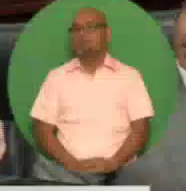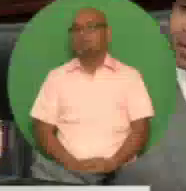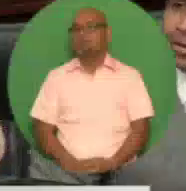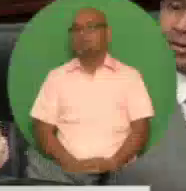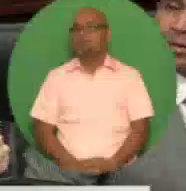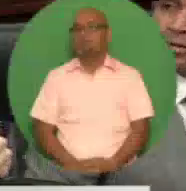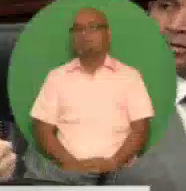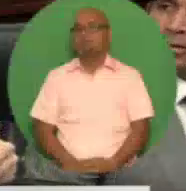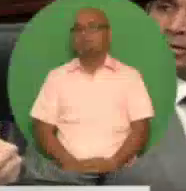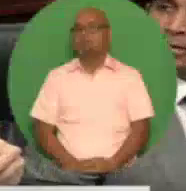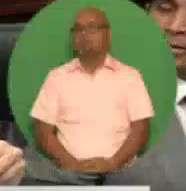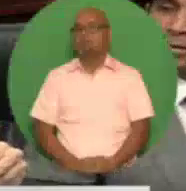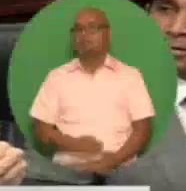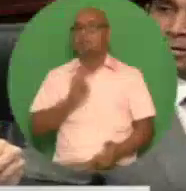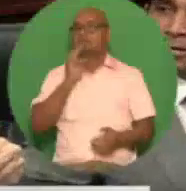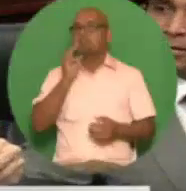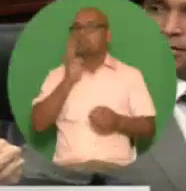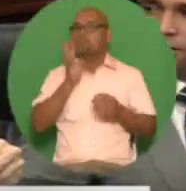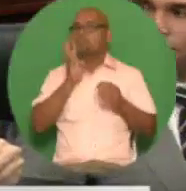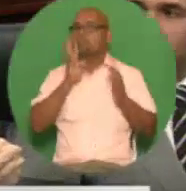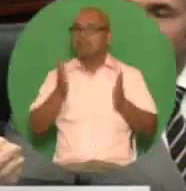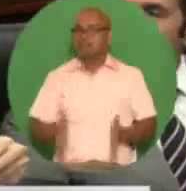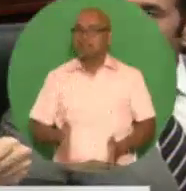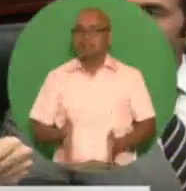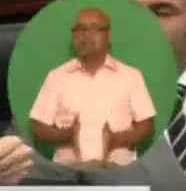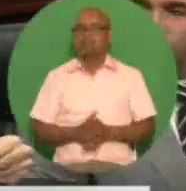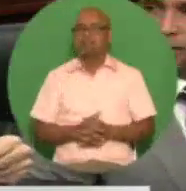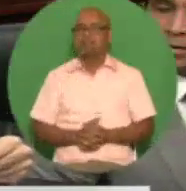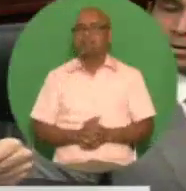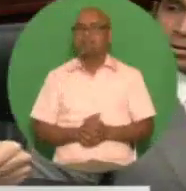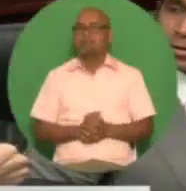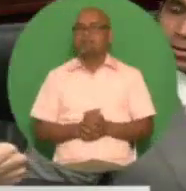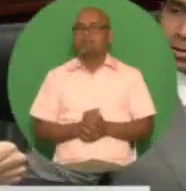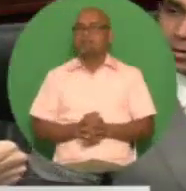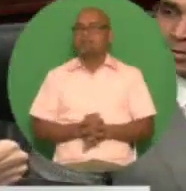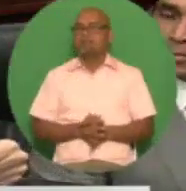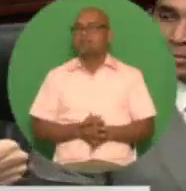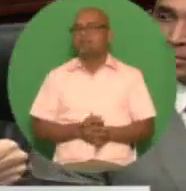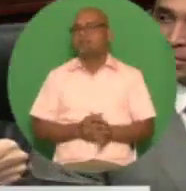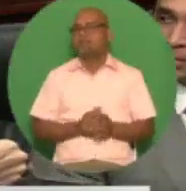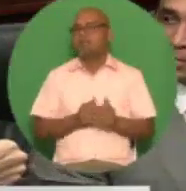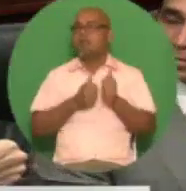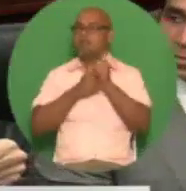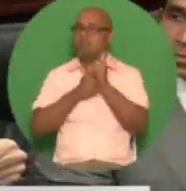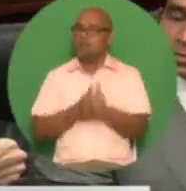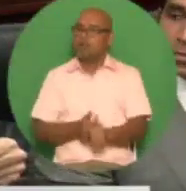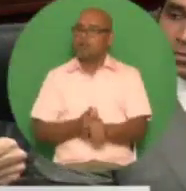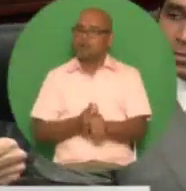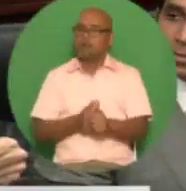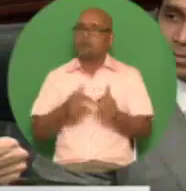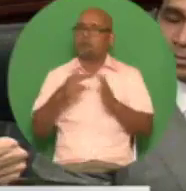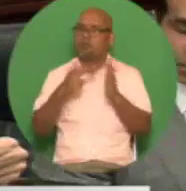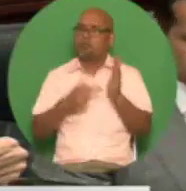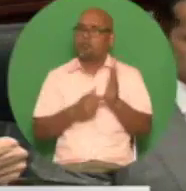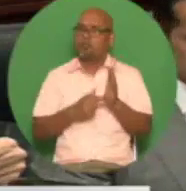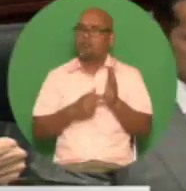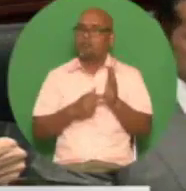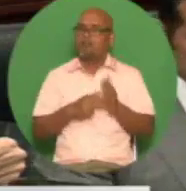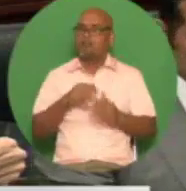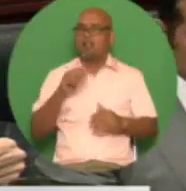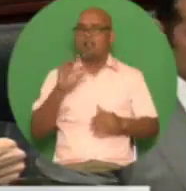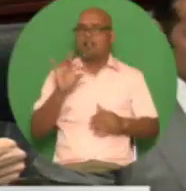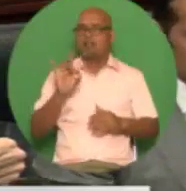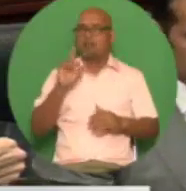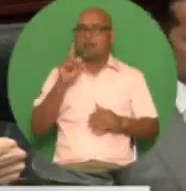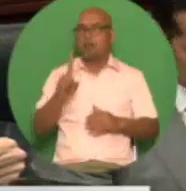madam speaker i beg to move and in accordance with standing order 81 4 i wish to advise